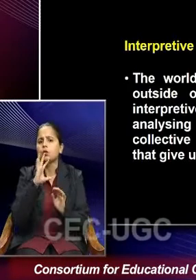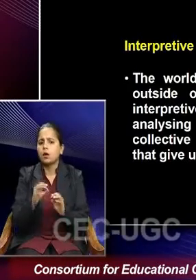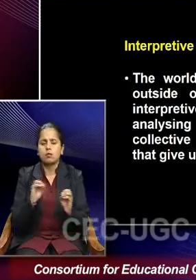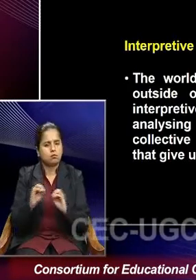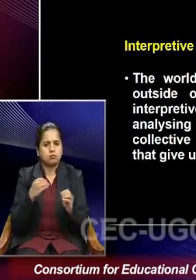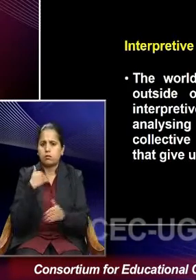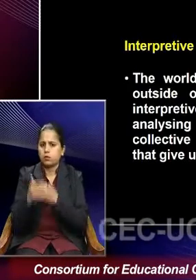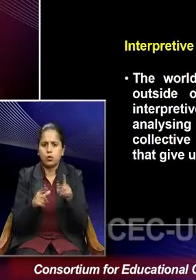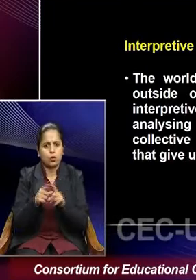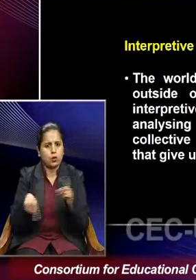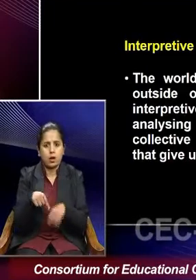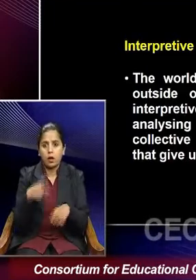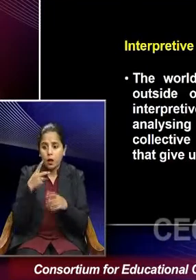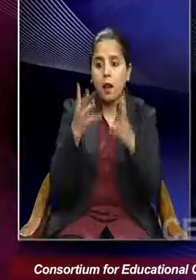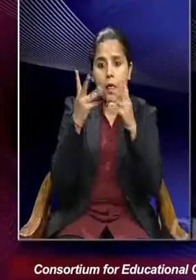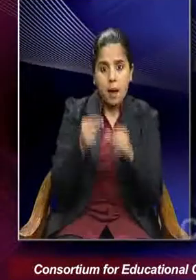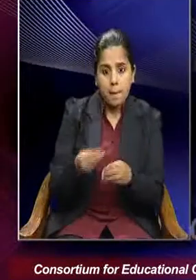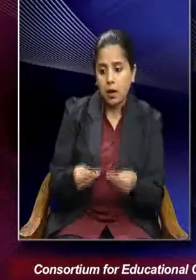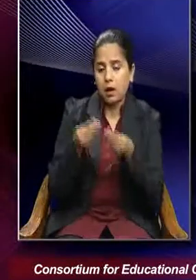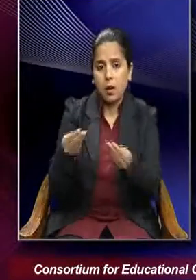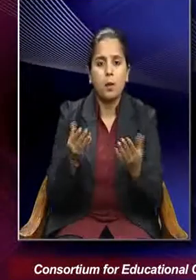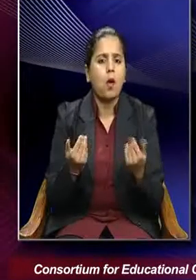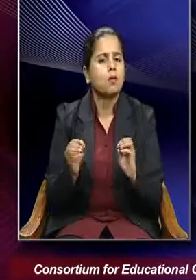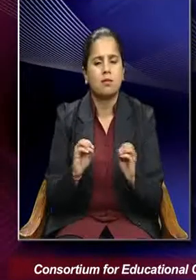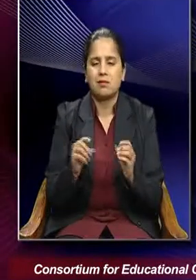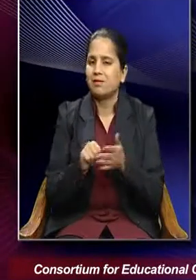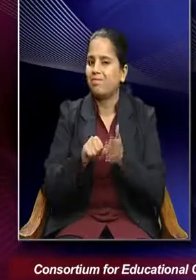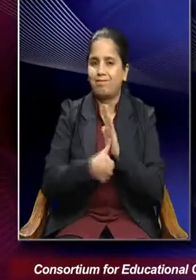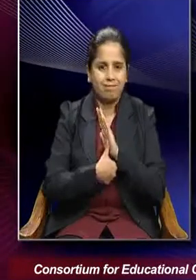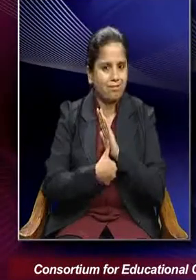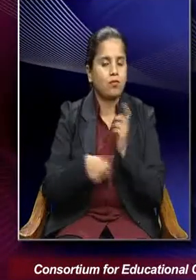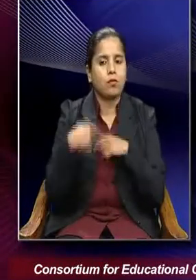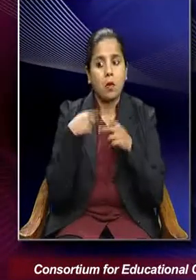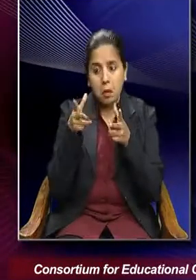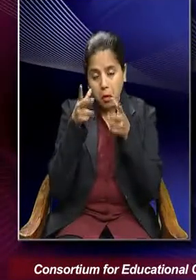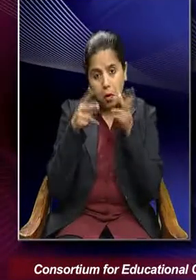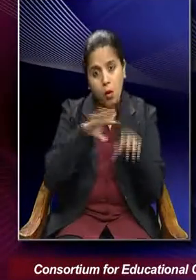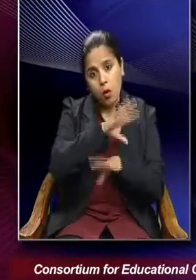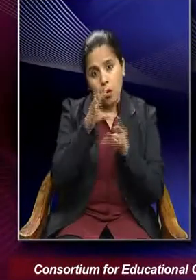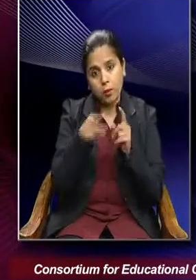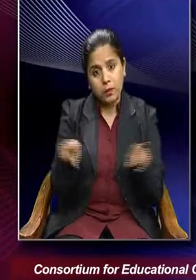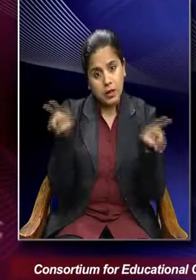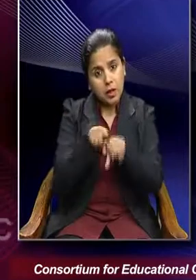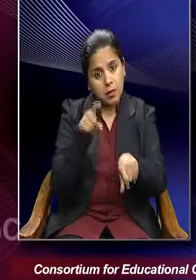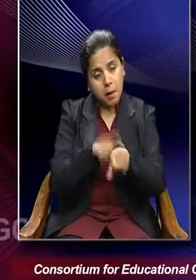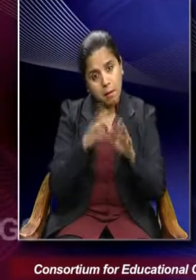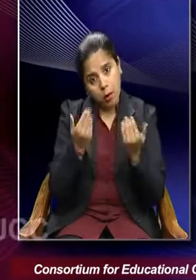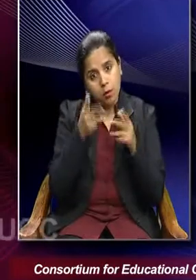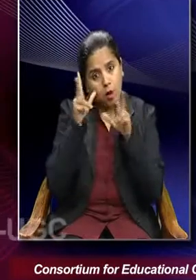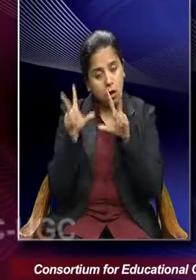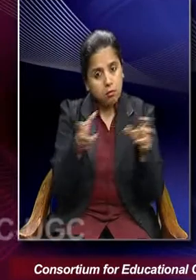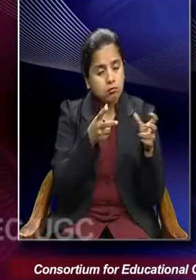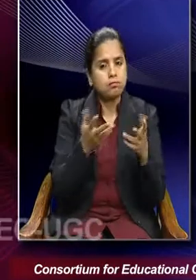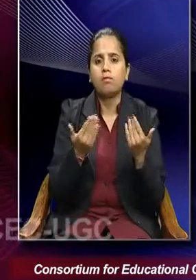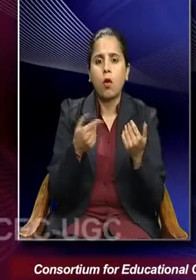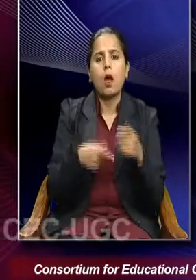not going to quantify reality. It is not possible to observe everything at the same time and arrive at a